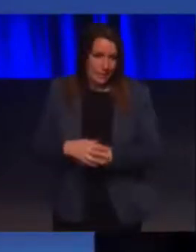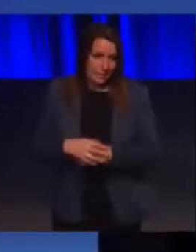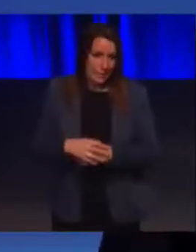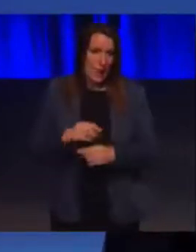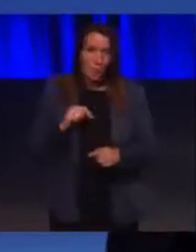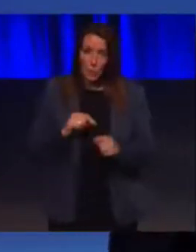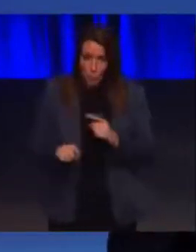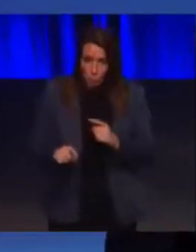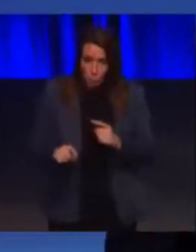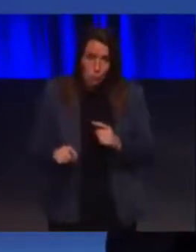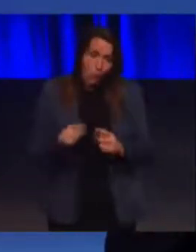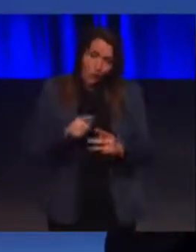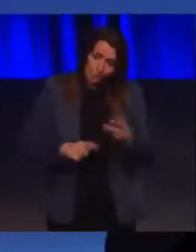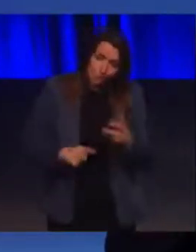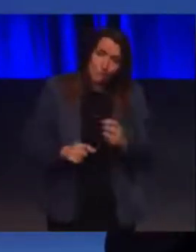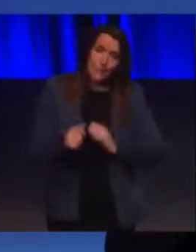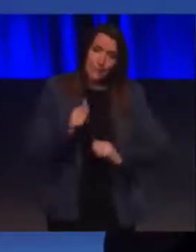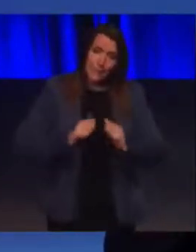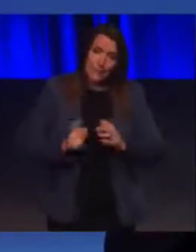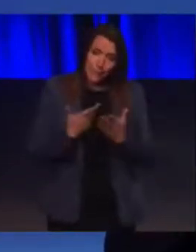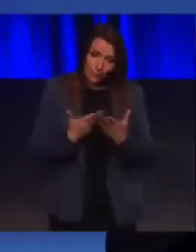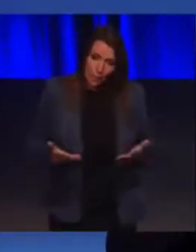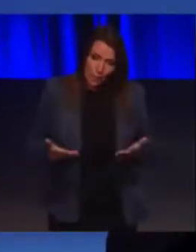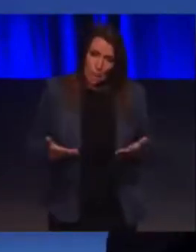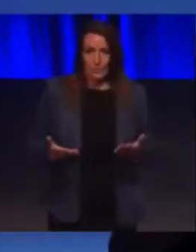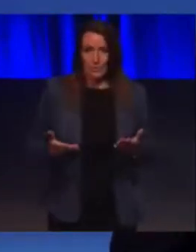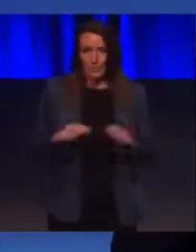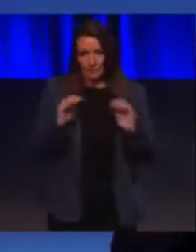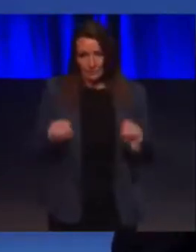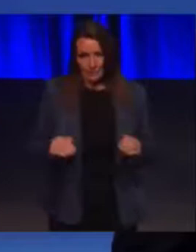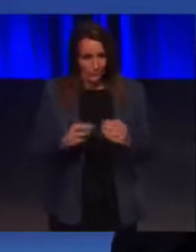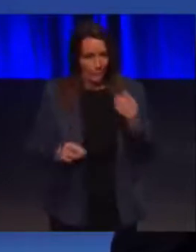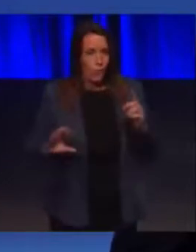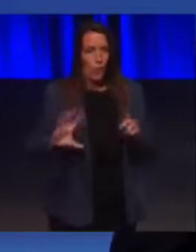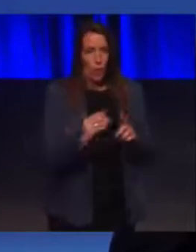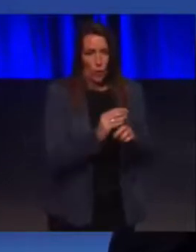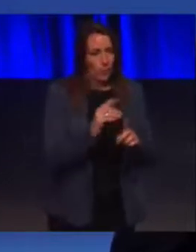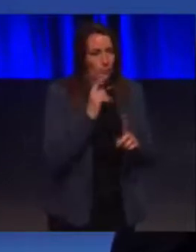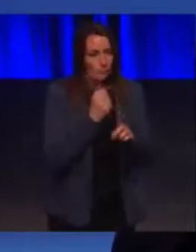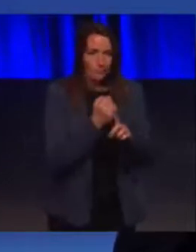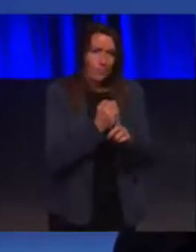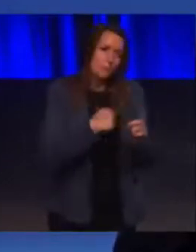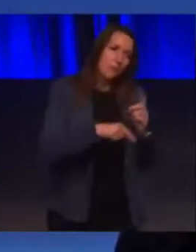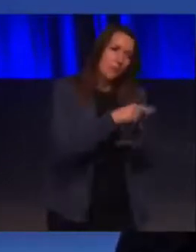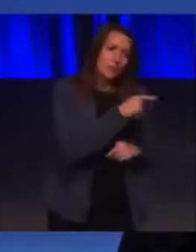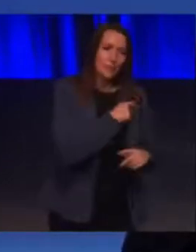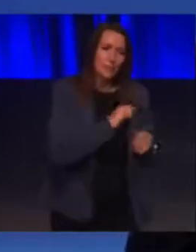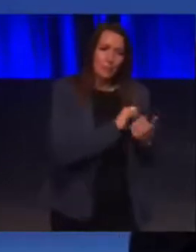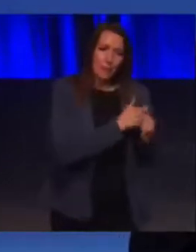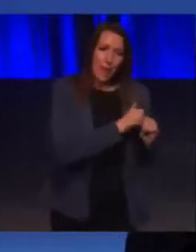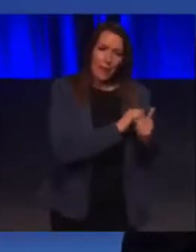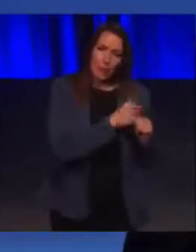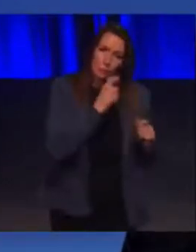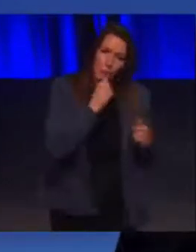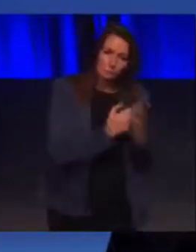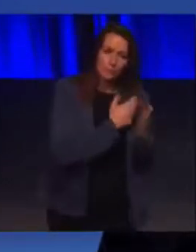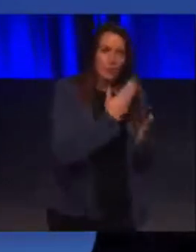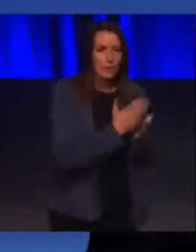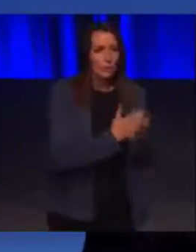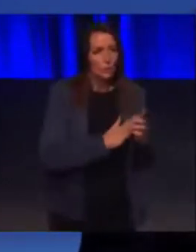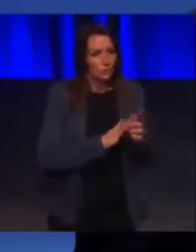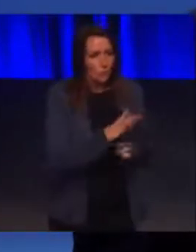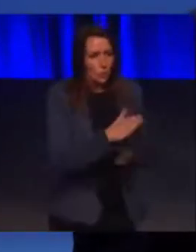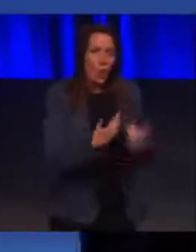dignity, fairness and respect for all. And my colleagues and I will do all that we can to bring more changing places